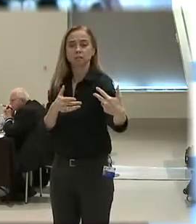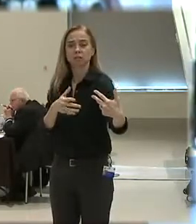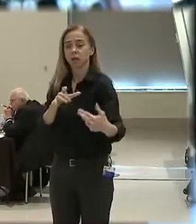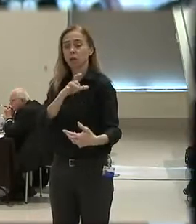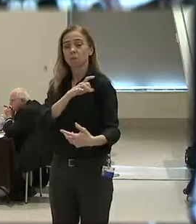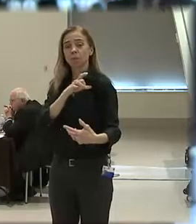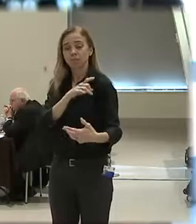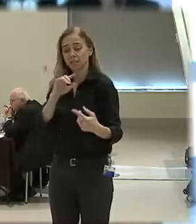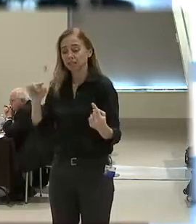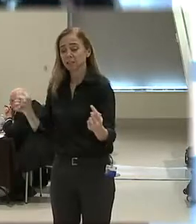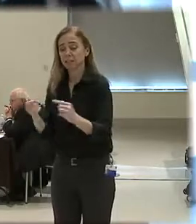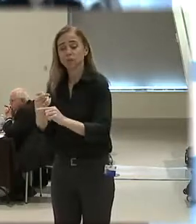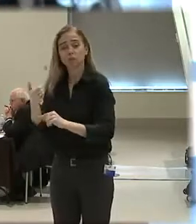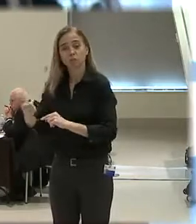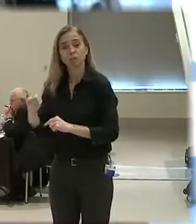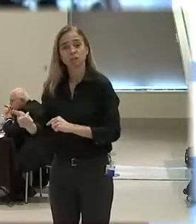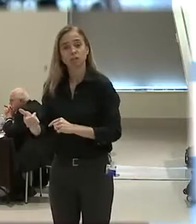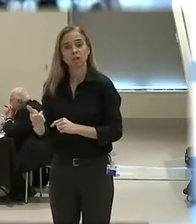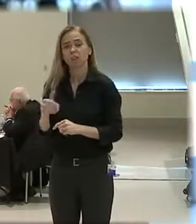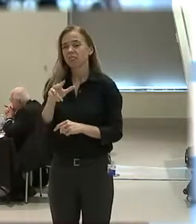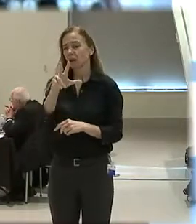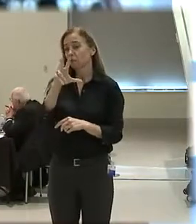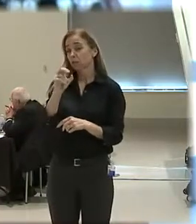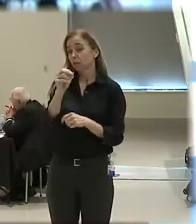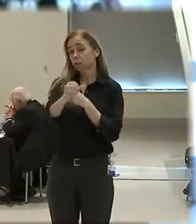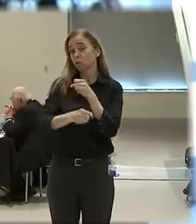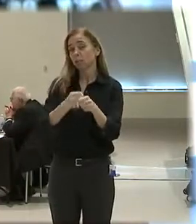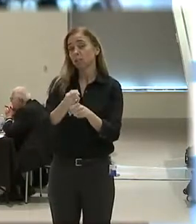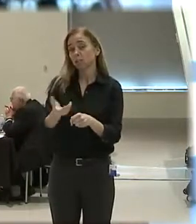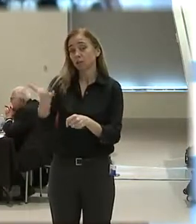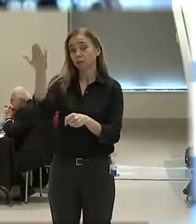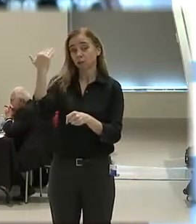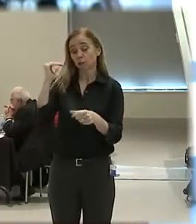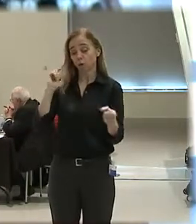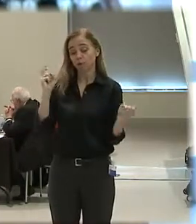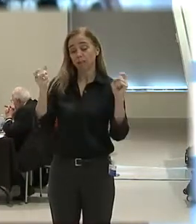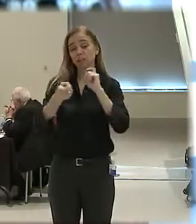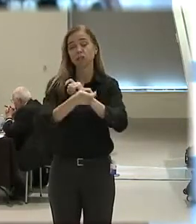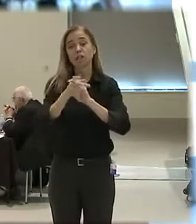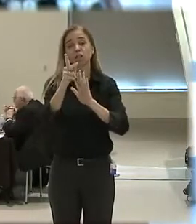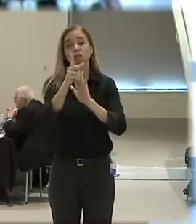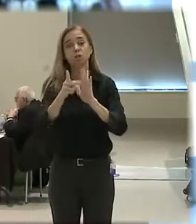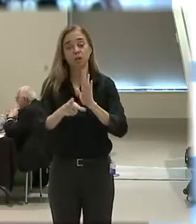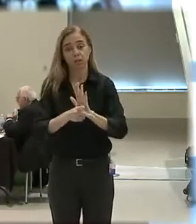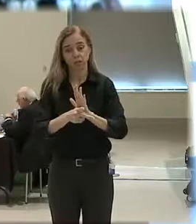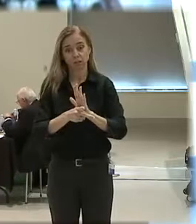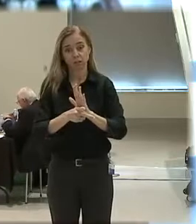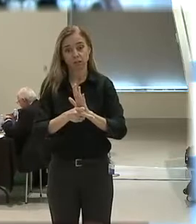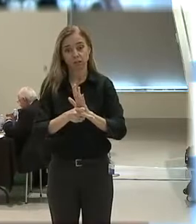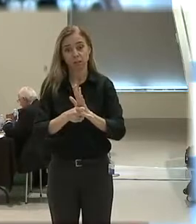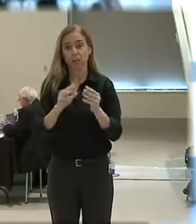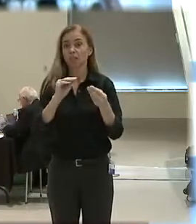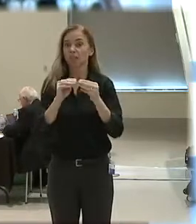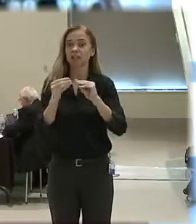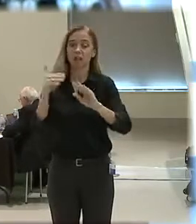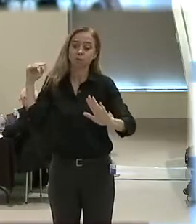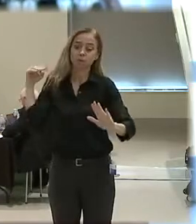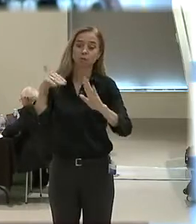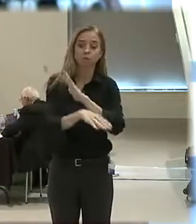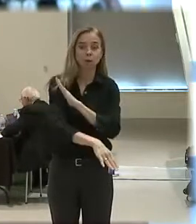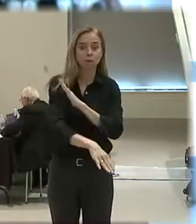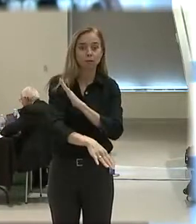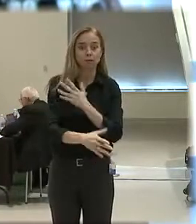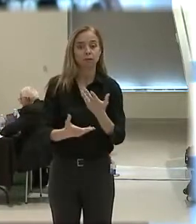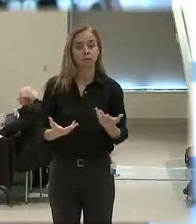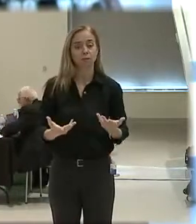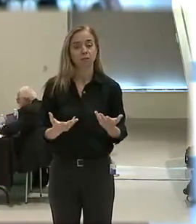officer could get injured. That was 30 years ago. They changed that policy. The numbers plummeted. So why is